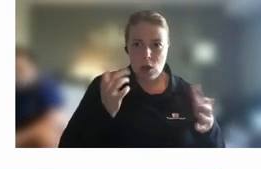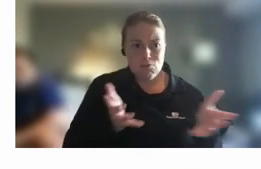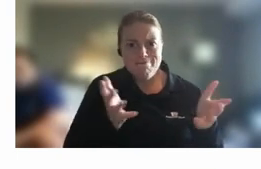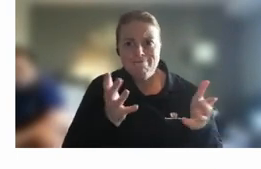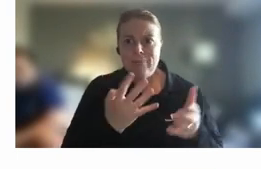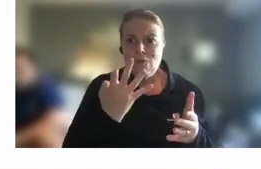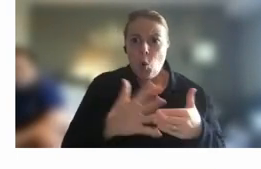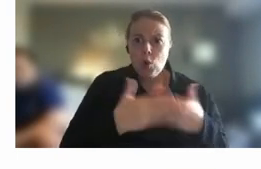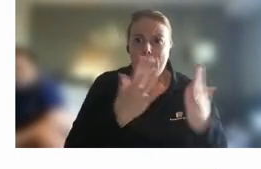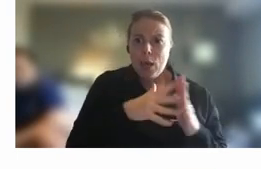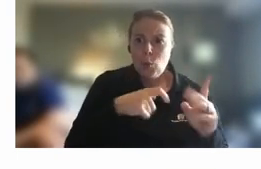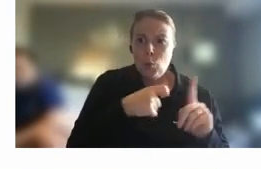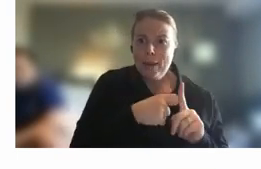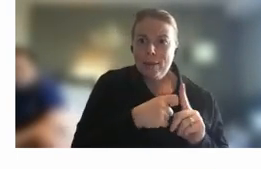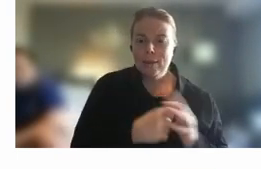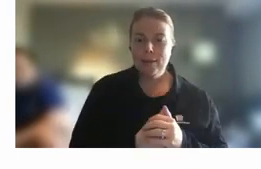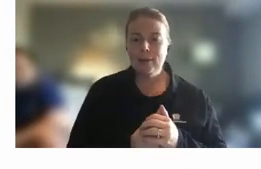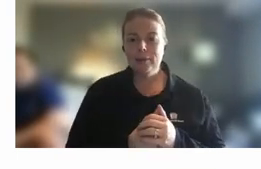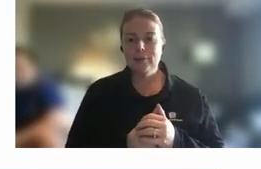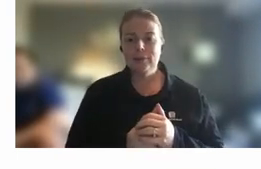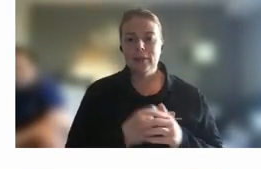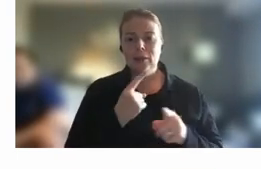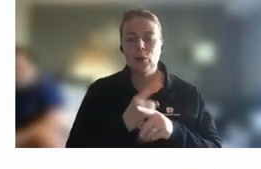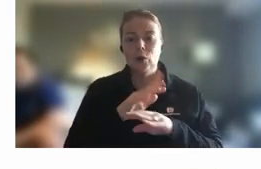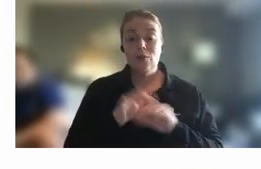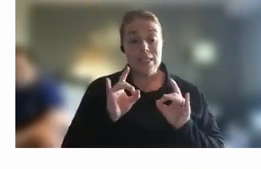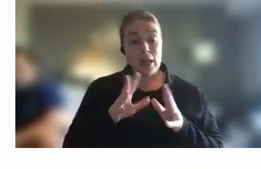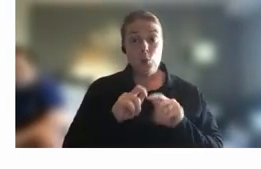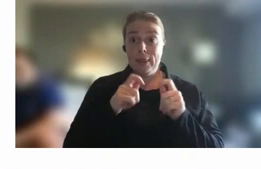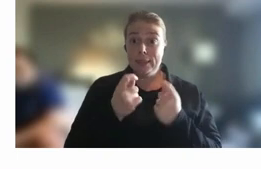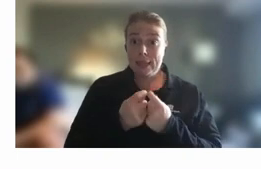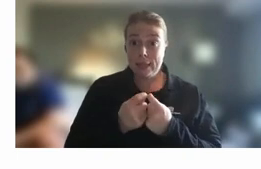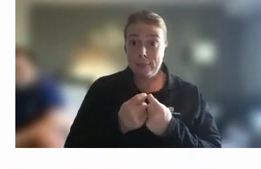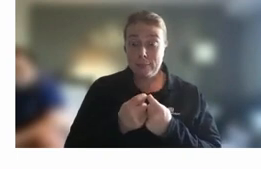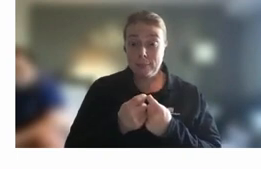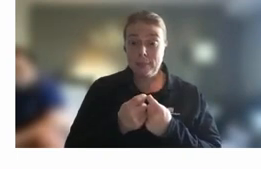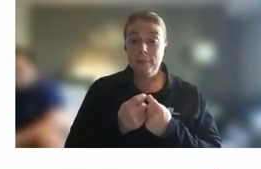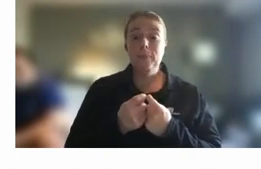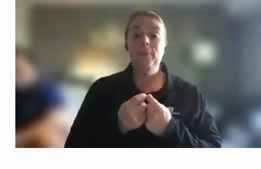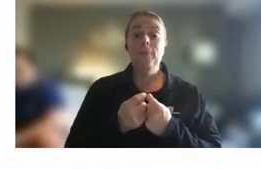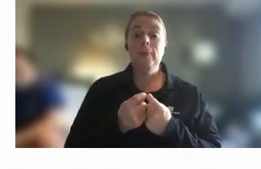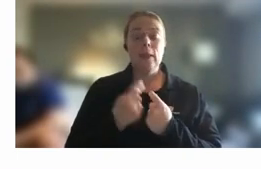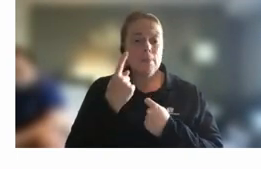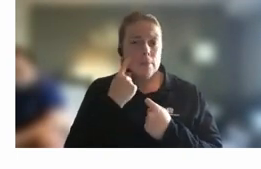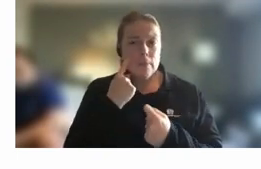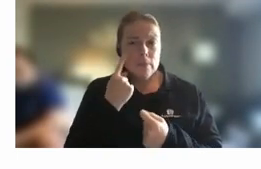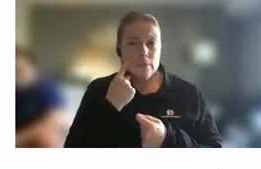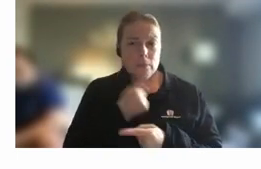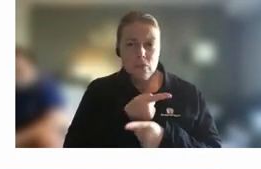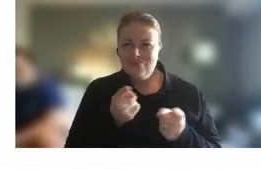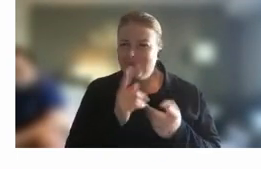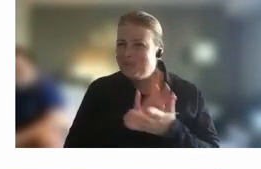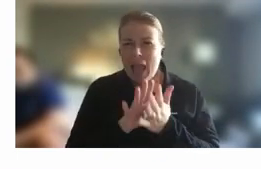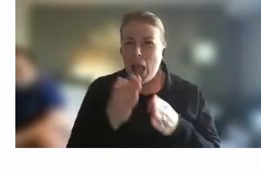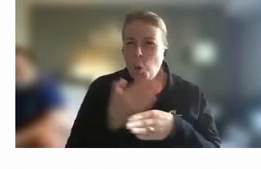broadly they they talk about starting with the teams again coming back to shibo's comments starting with the teams to find how you're going to make this